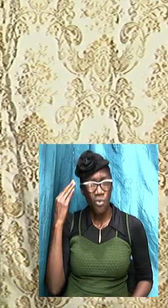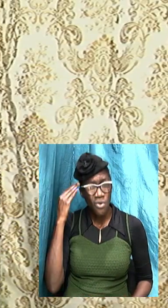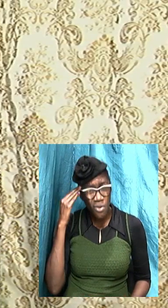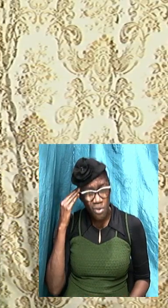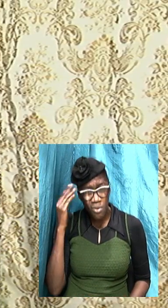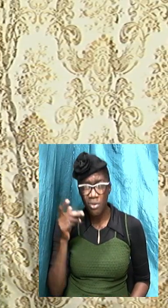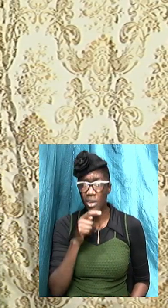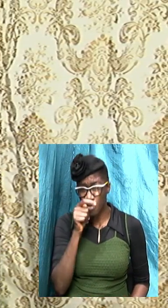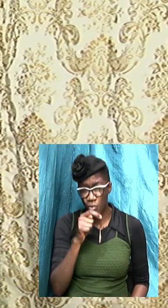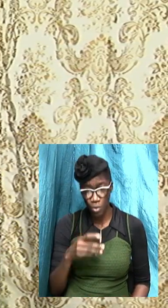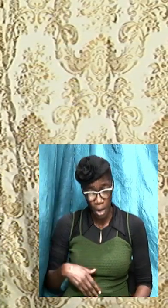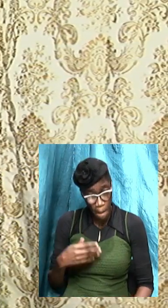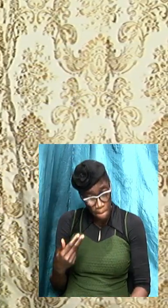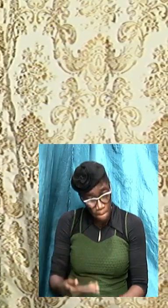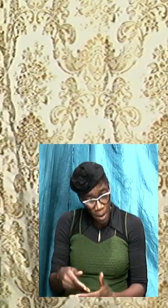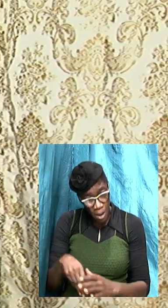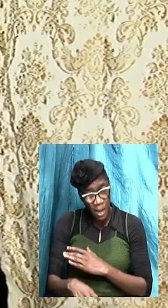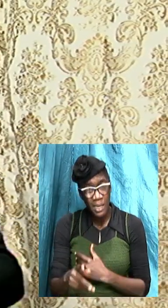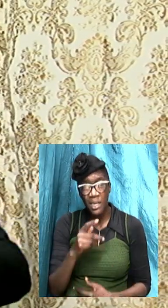born in truth